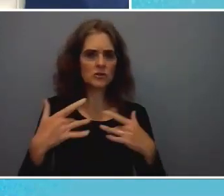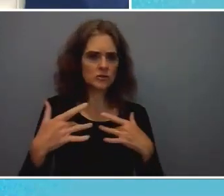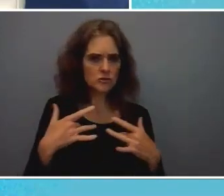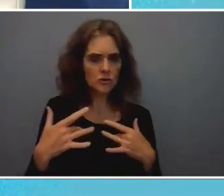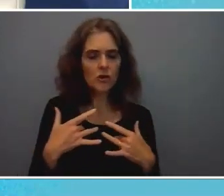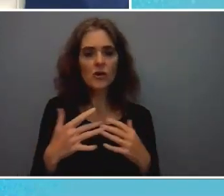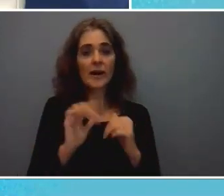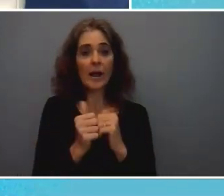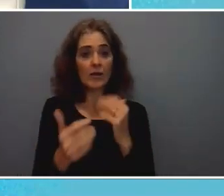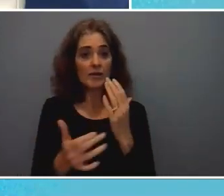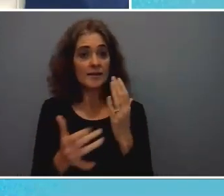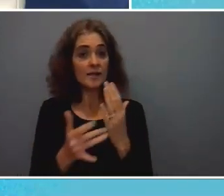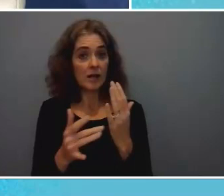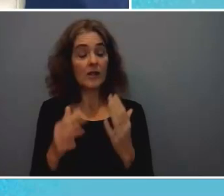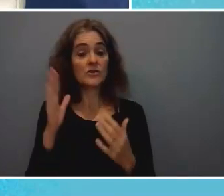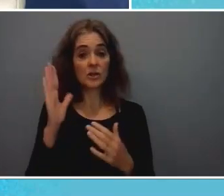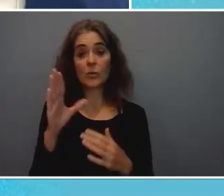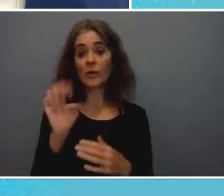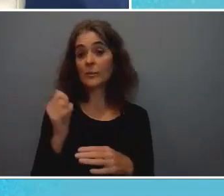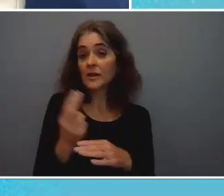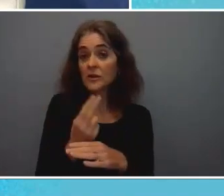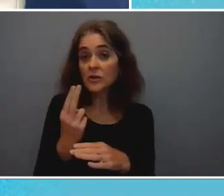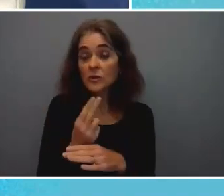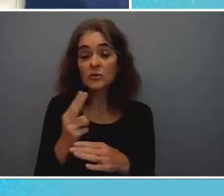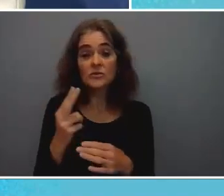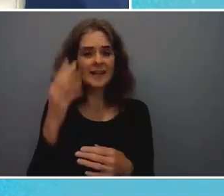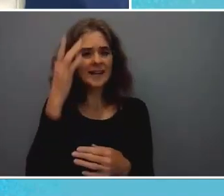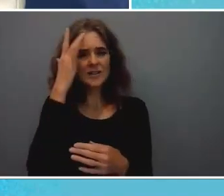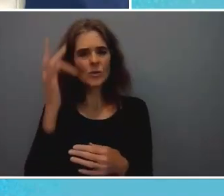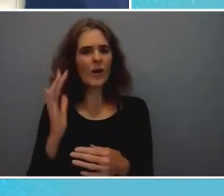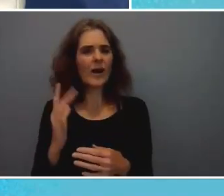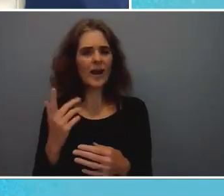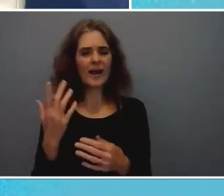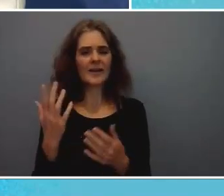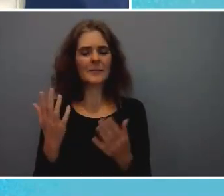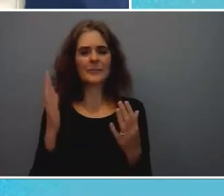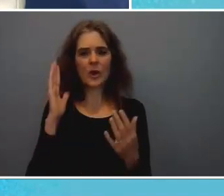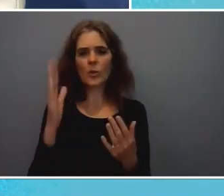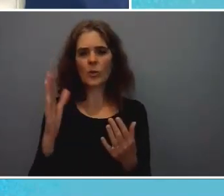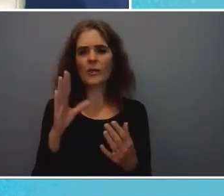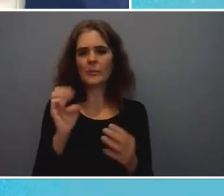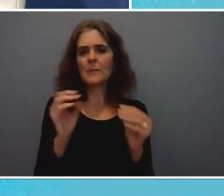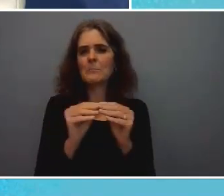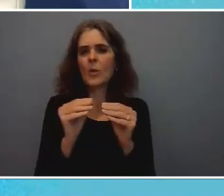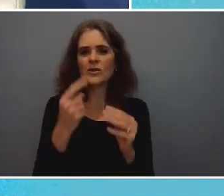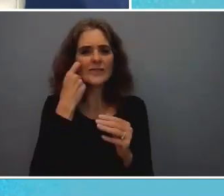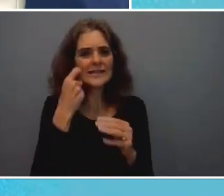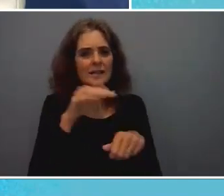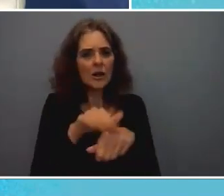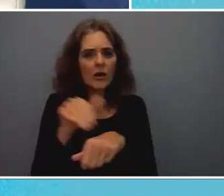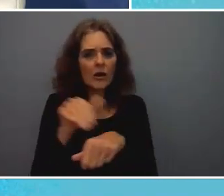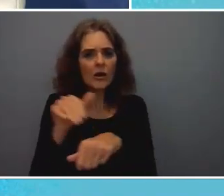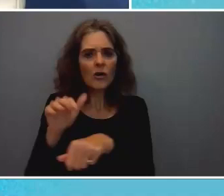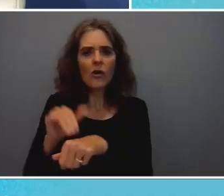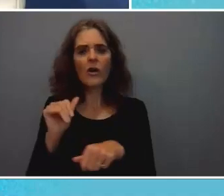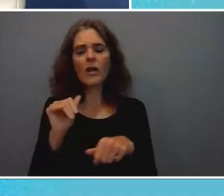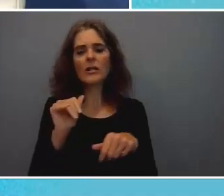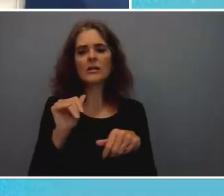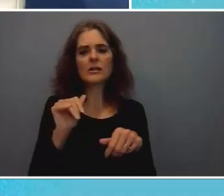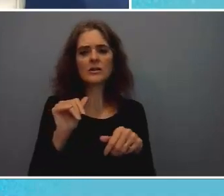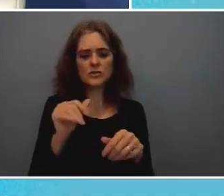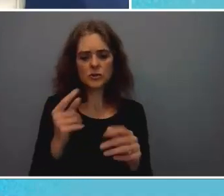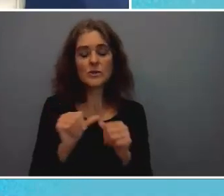is being used and it's why there's been um more recently a call to continue the work that the oecd